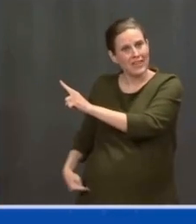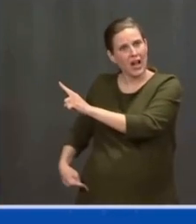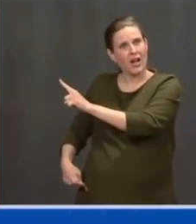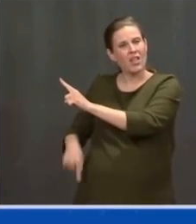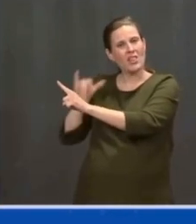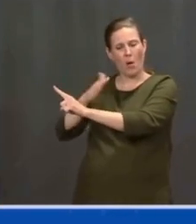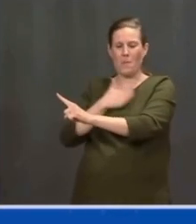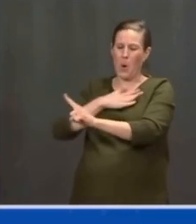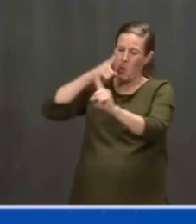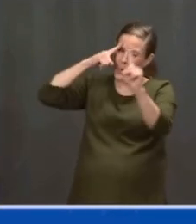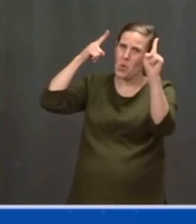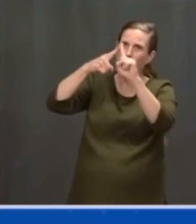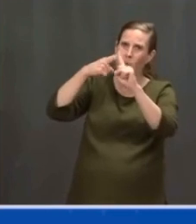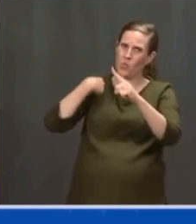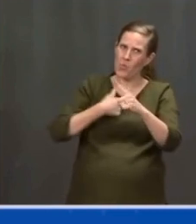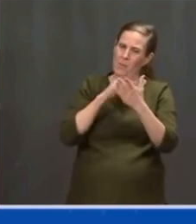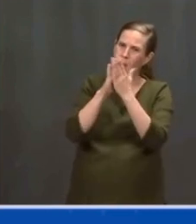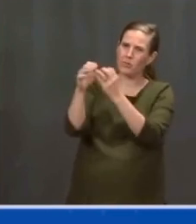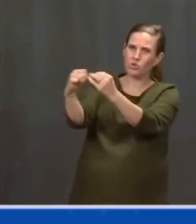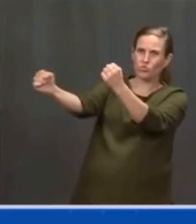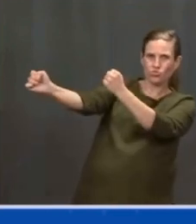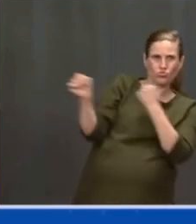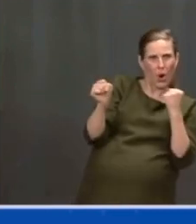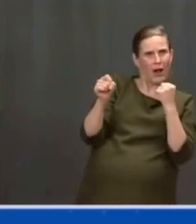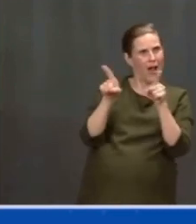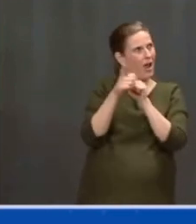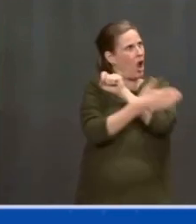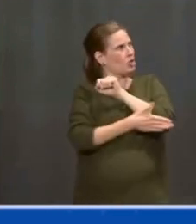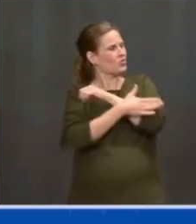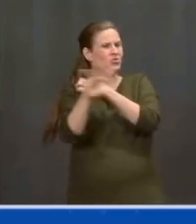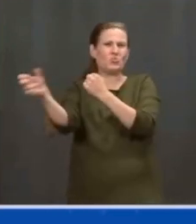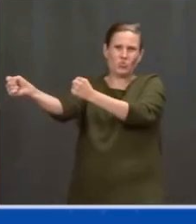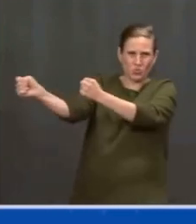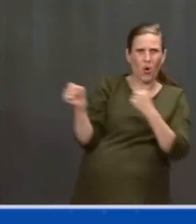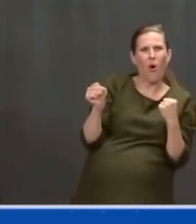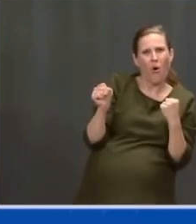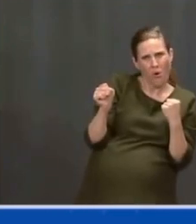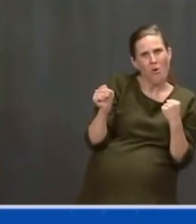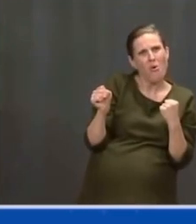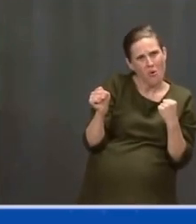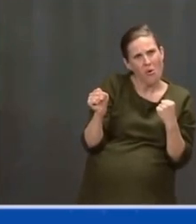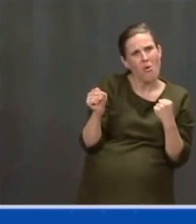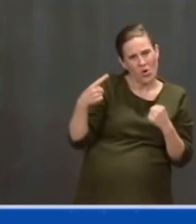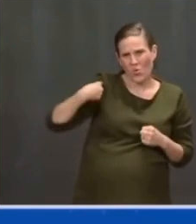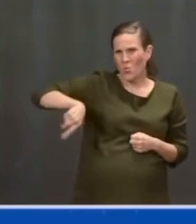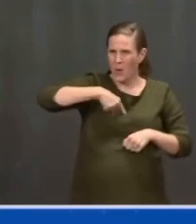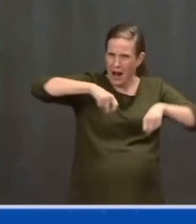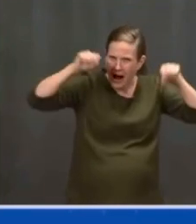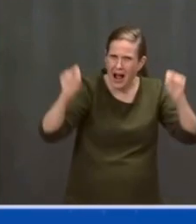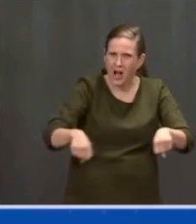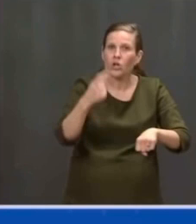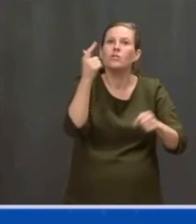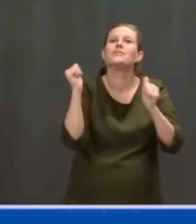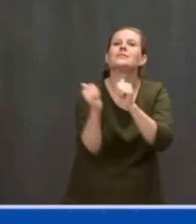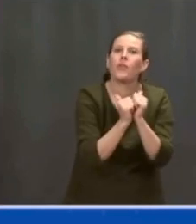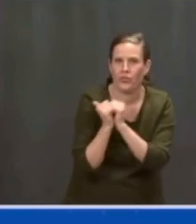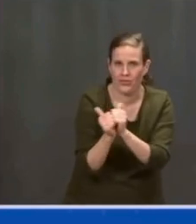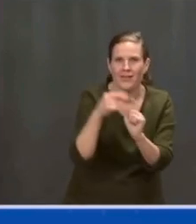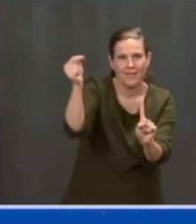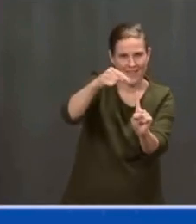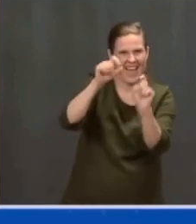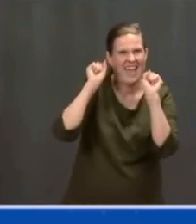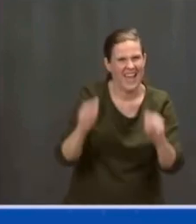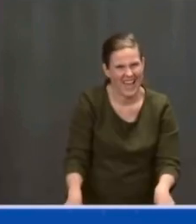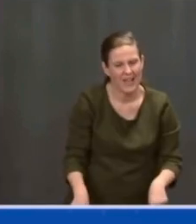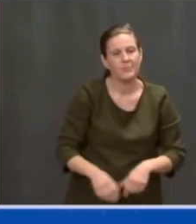bold, yes. And we can get it done. It has two parts — the American